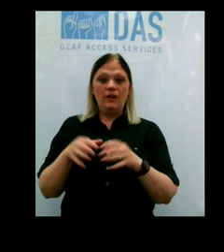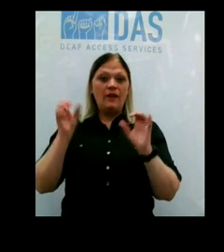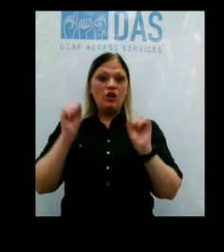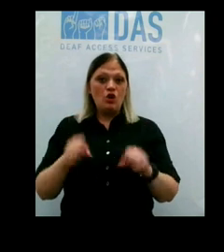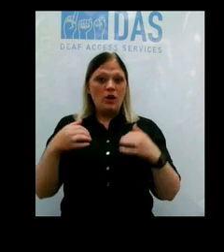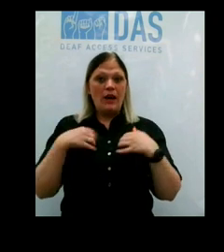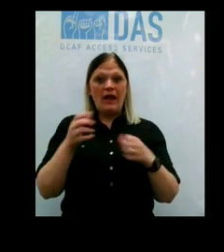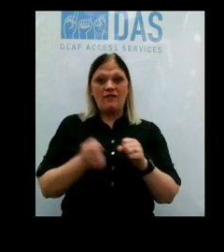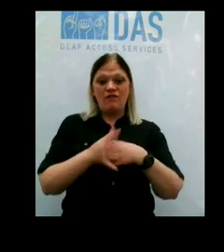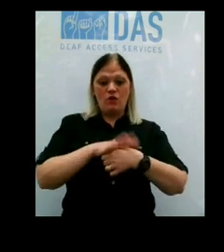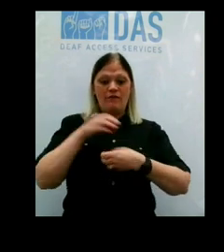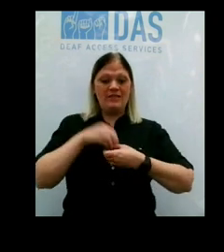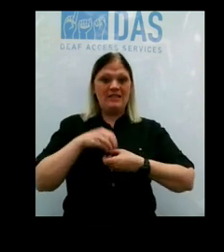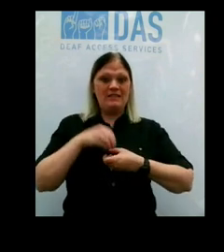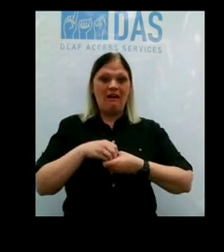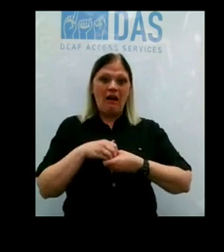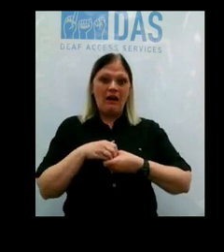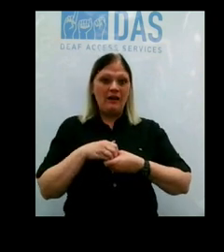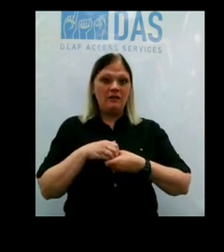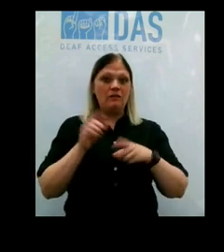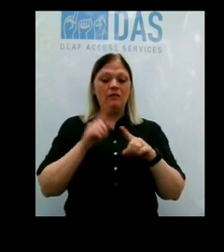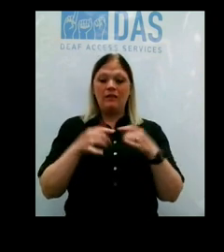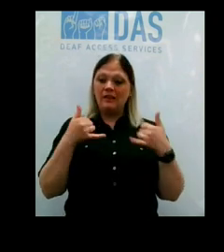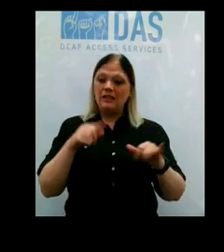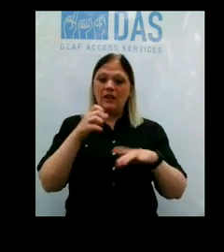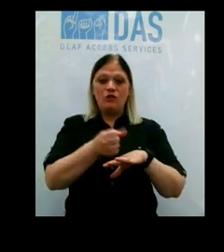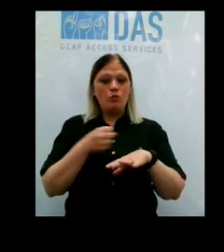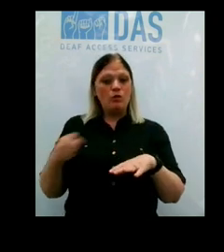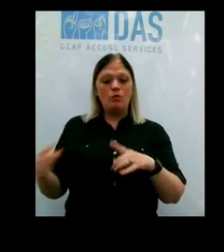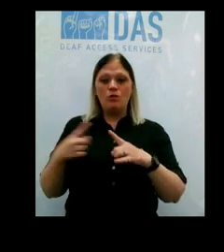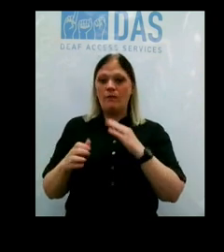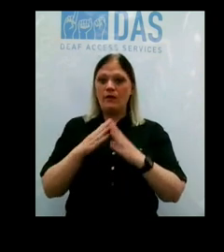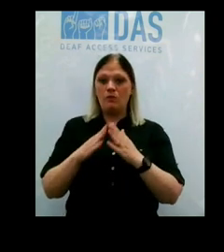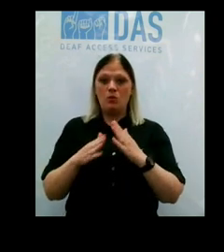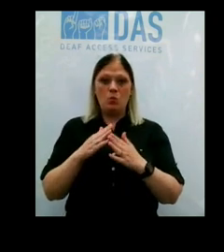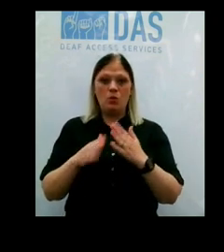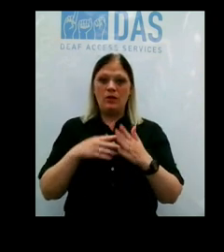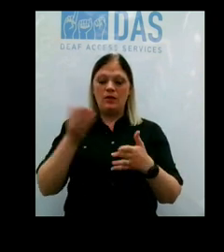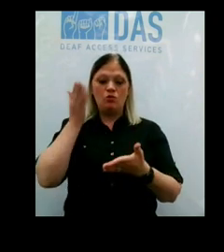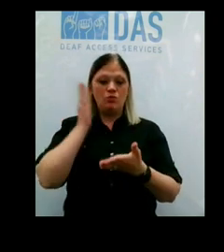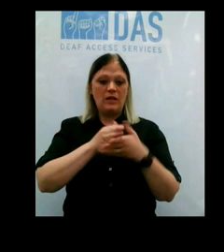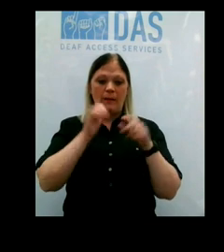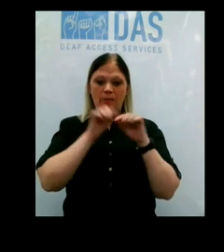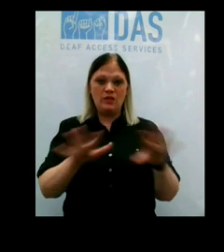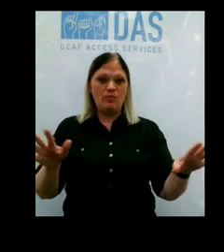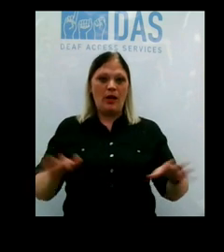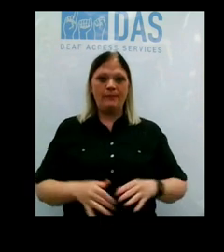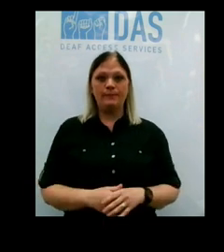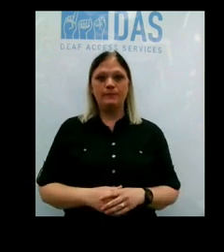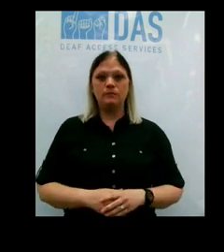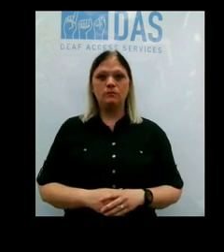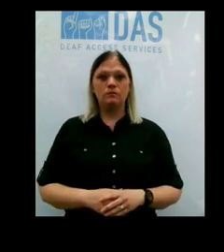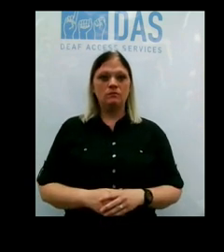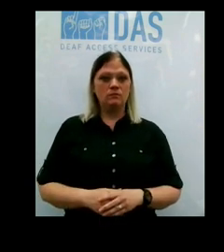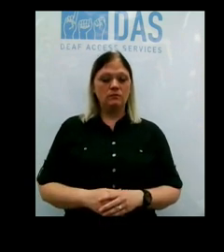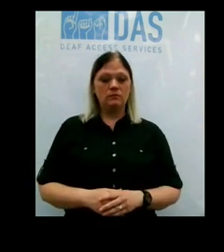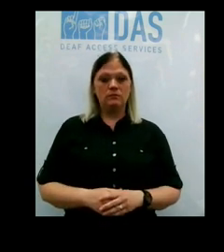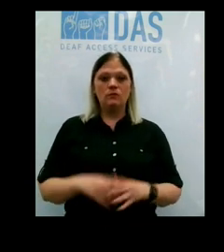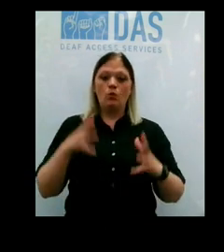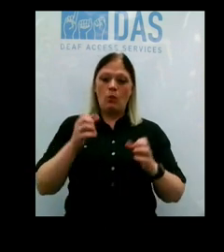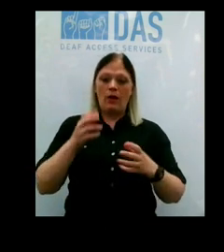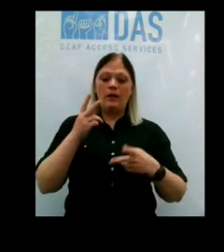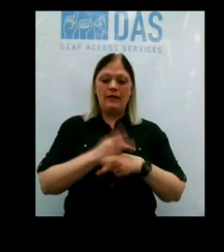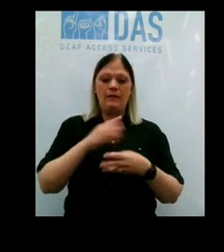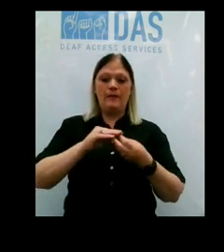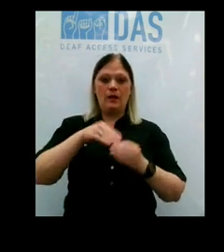symptoms, and then removing them from the community, trying to break that chain of transmission in the community. So we want to keep our numbers